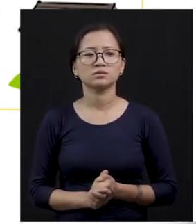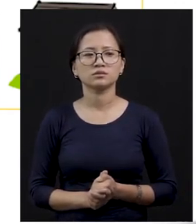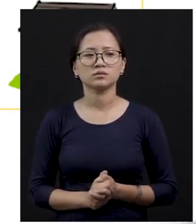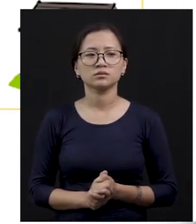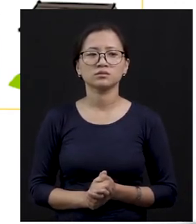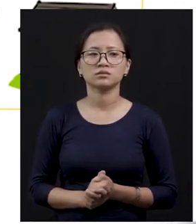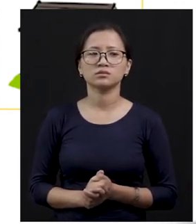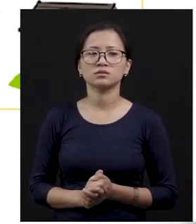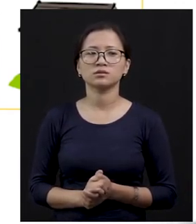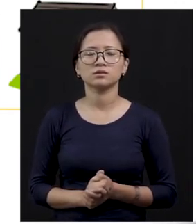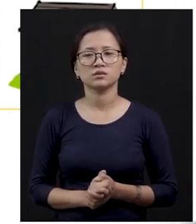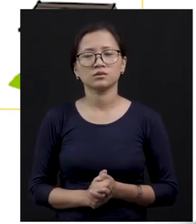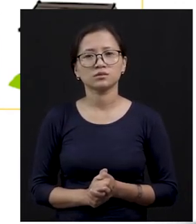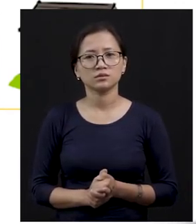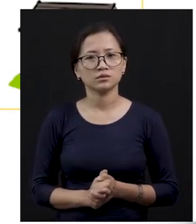yes, yes, which one?